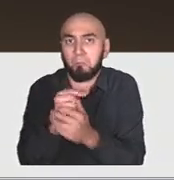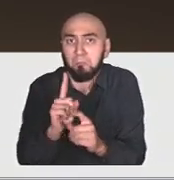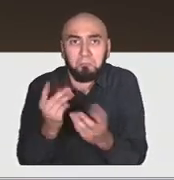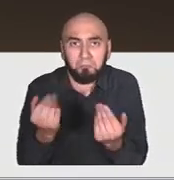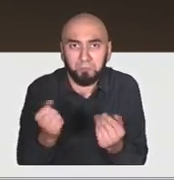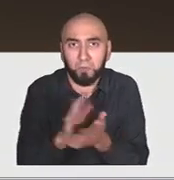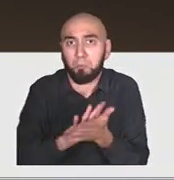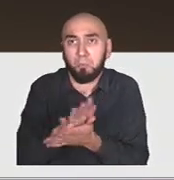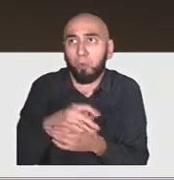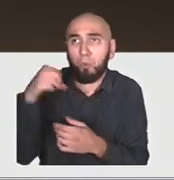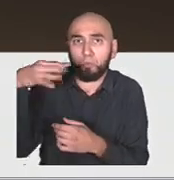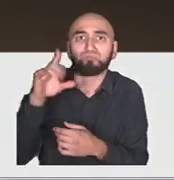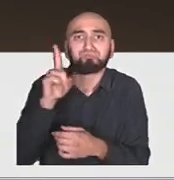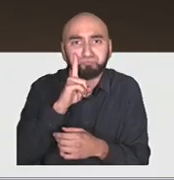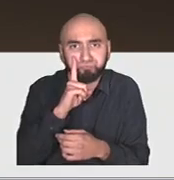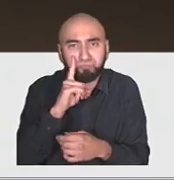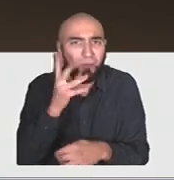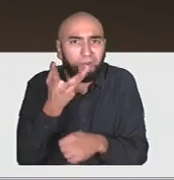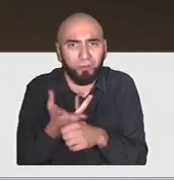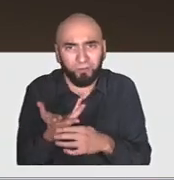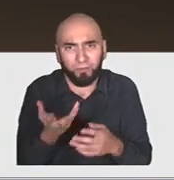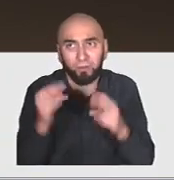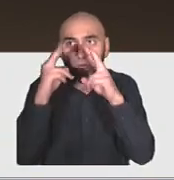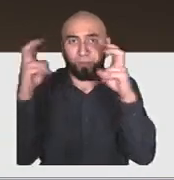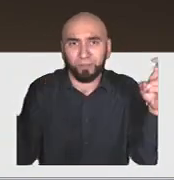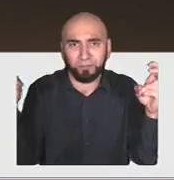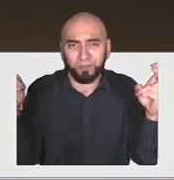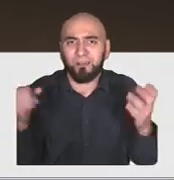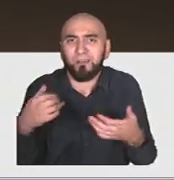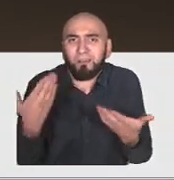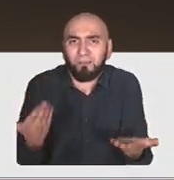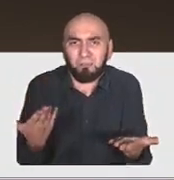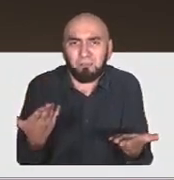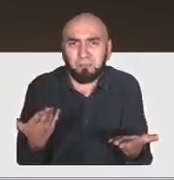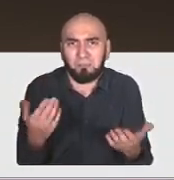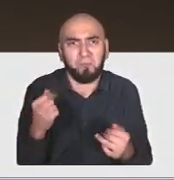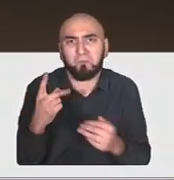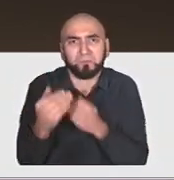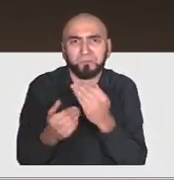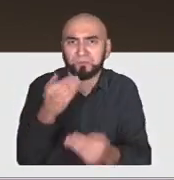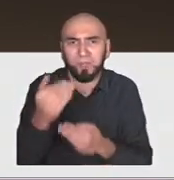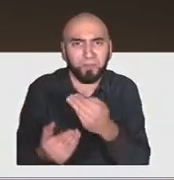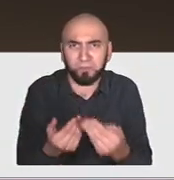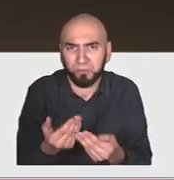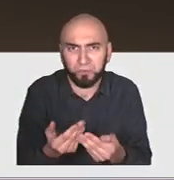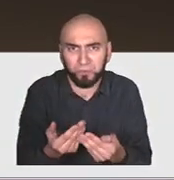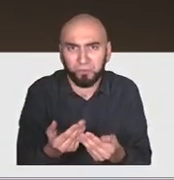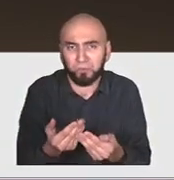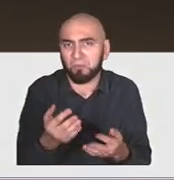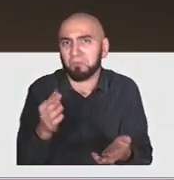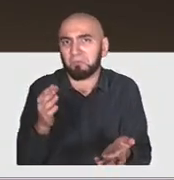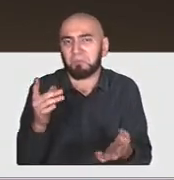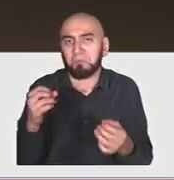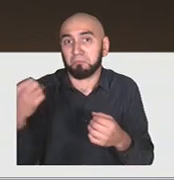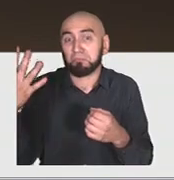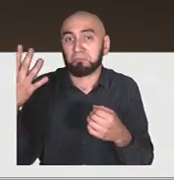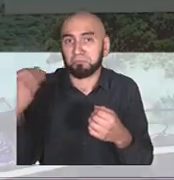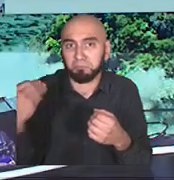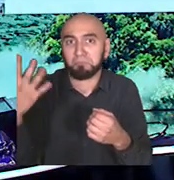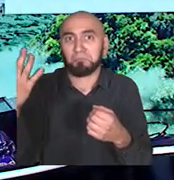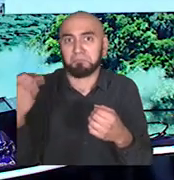the web, the electricity in here would be all over the place. Sorry, you can't turn on the light switch. There's not enough network available for your light switch.